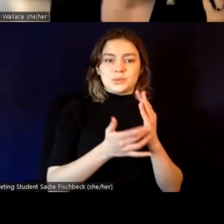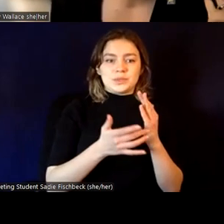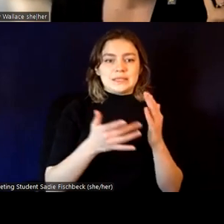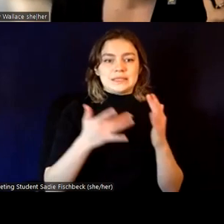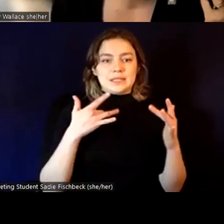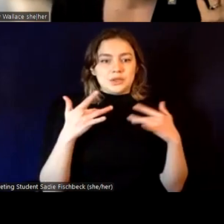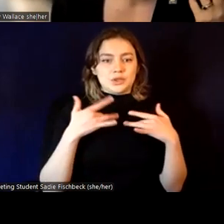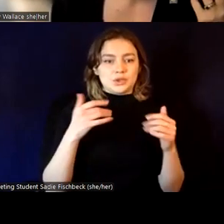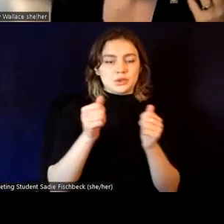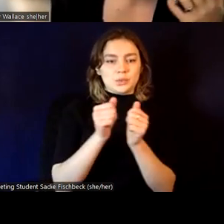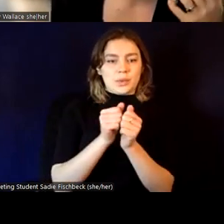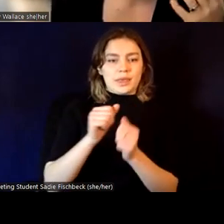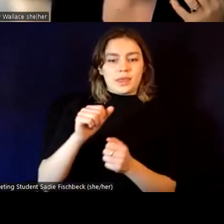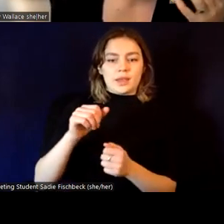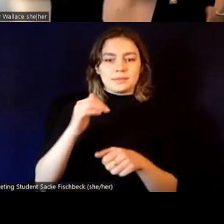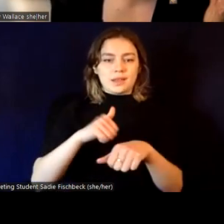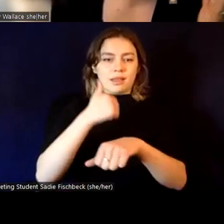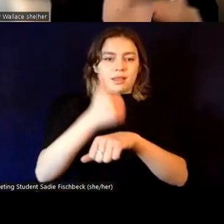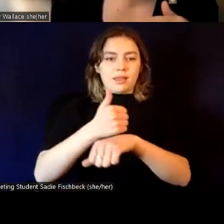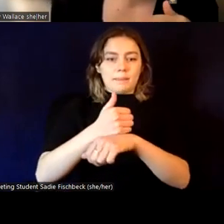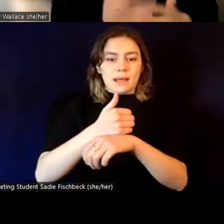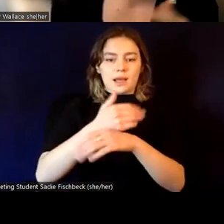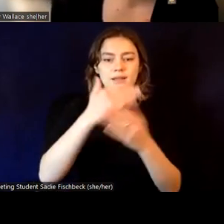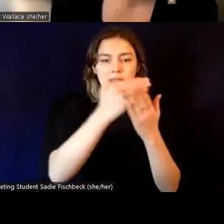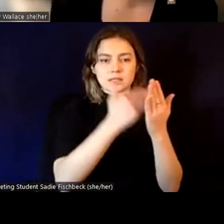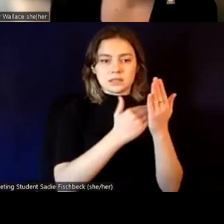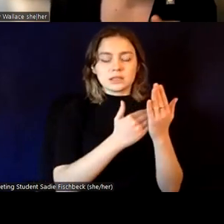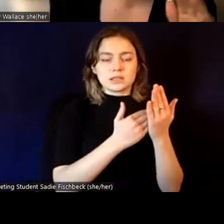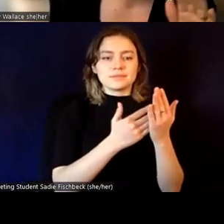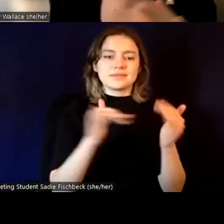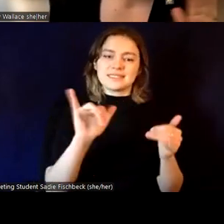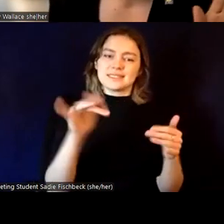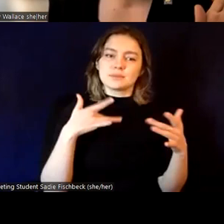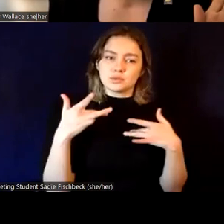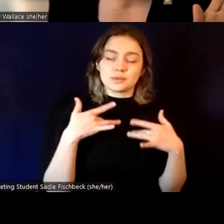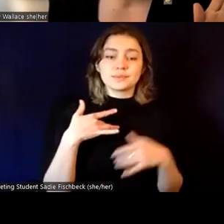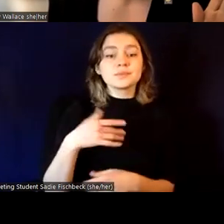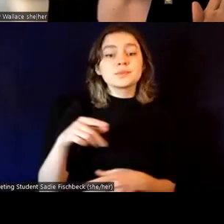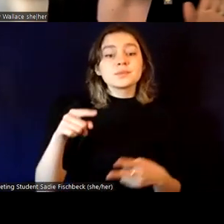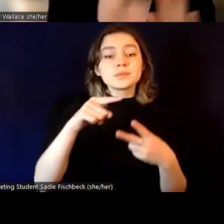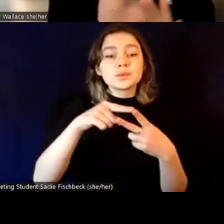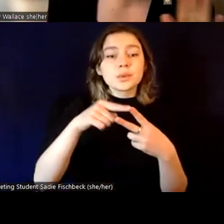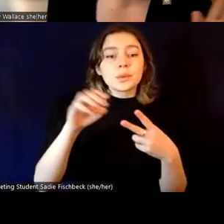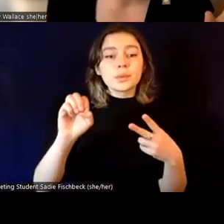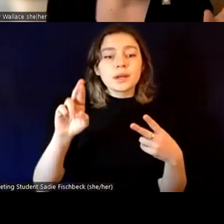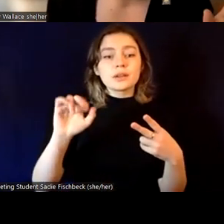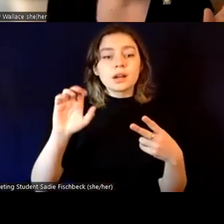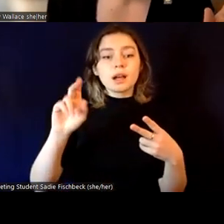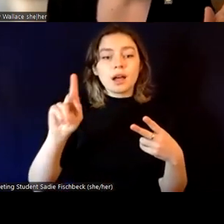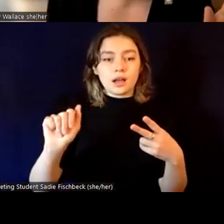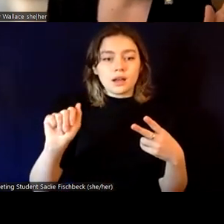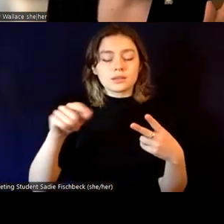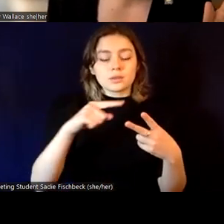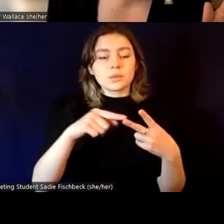alumni database and, um, Erica and Quinn, is there anything that you would add? You've both been at USM in different periods of time.